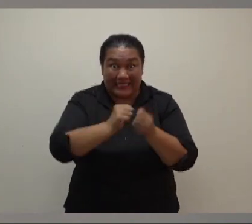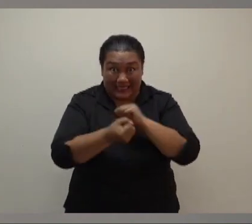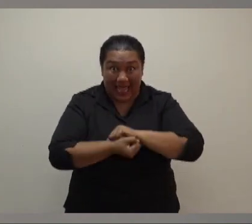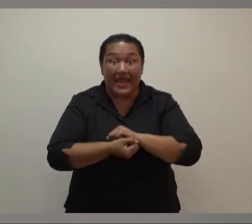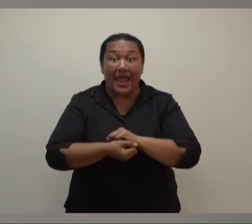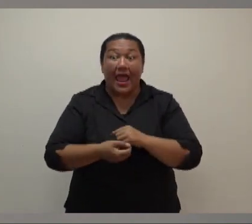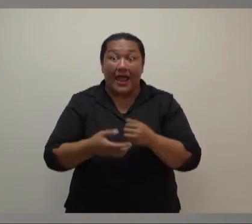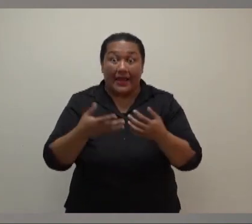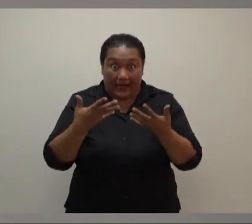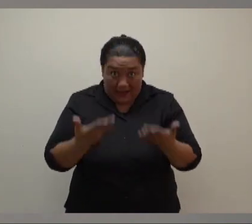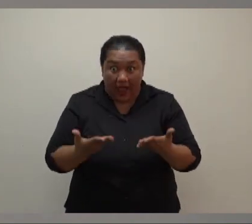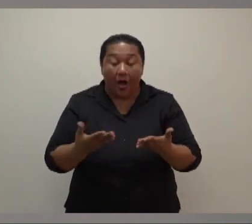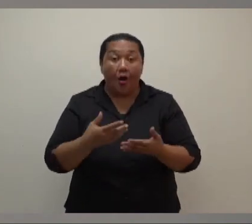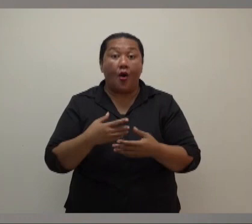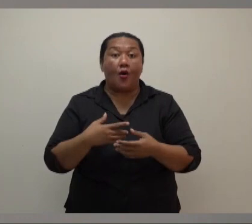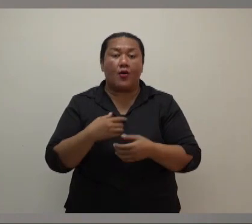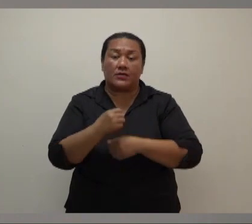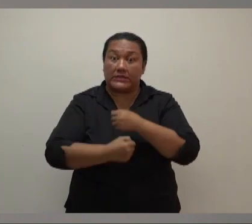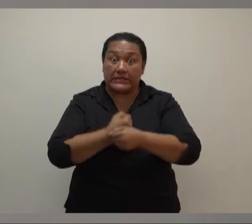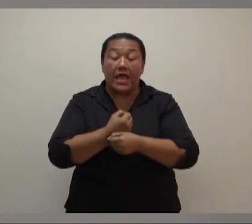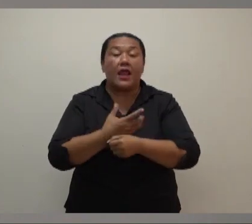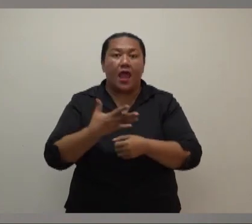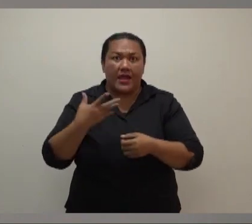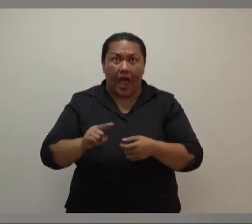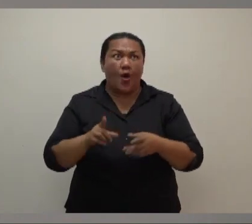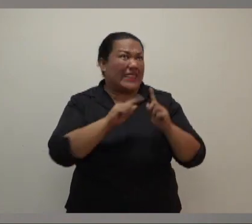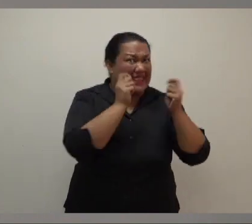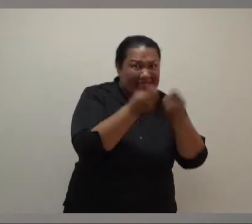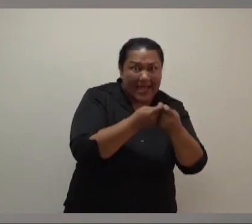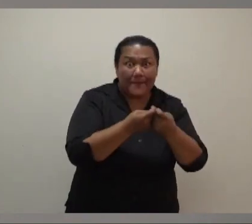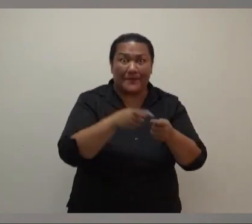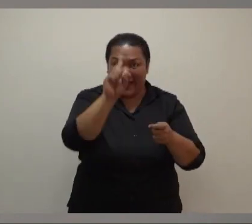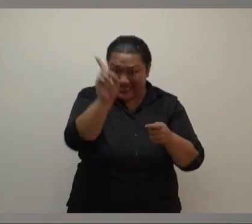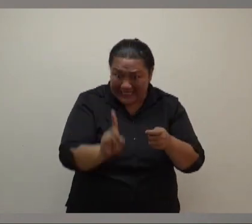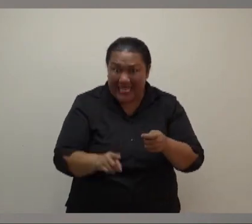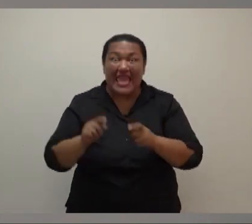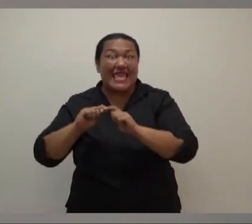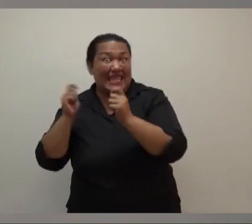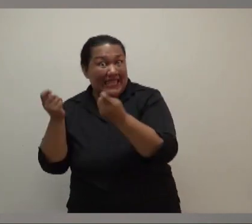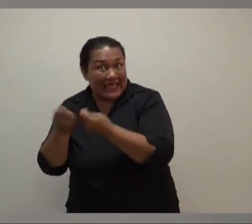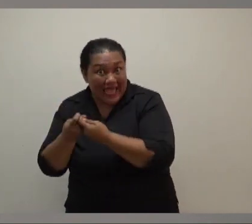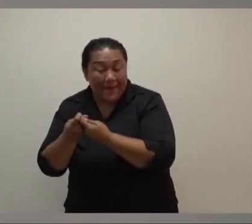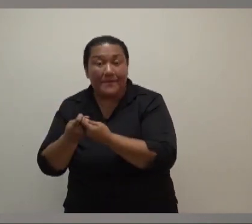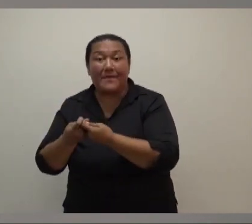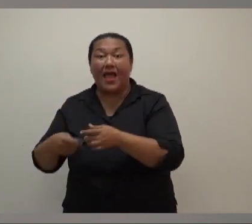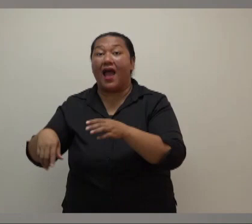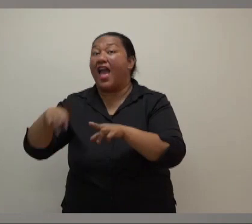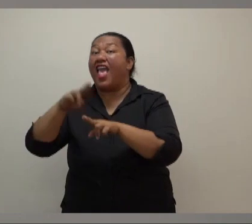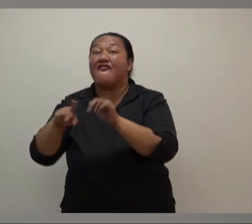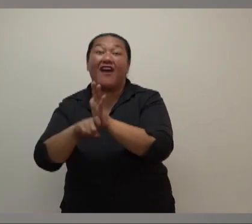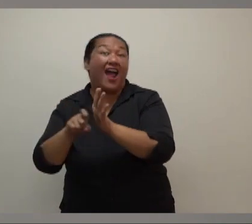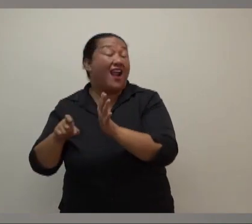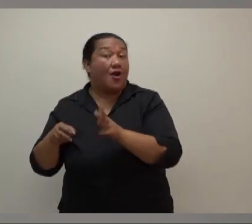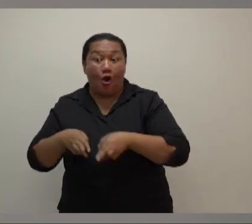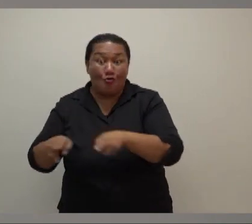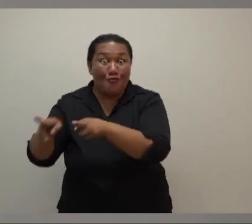disruptions. Our teams from EFL, FRA, and WEF are among the first to hit the ground as soon as the weather